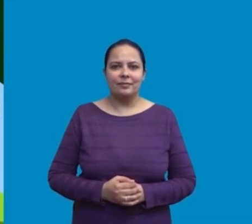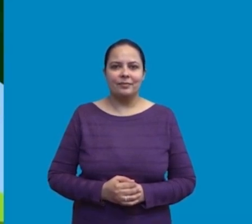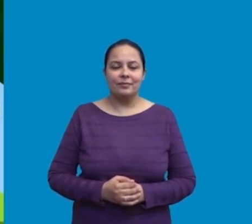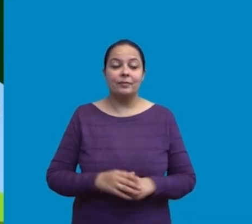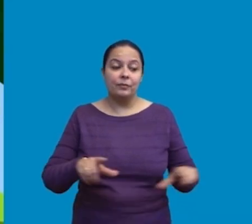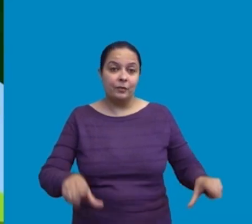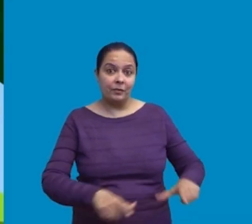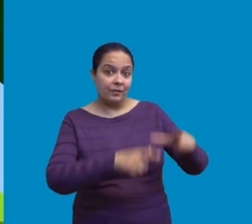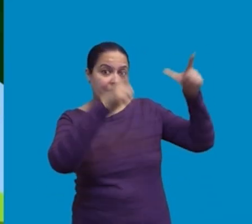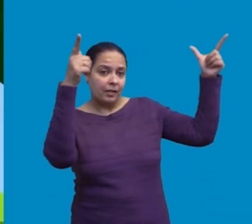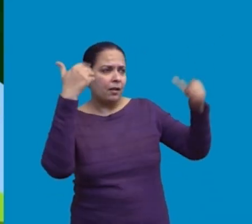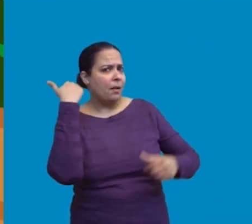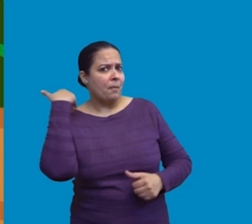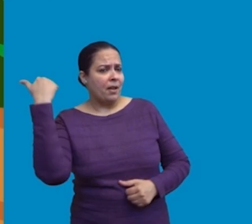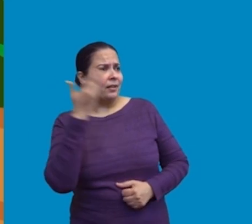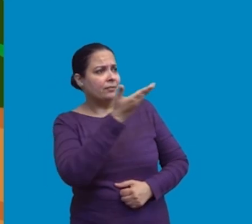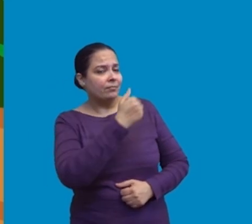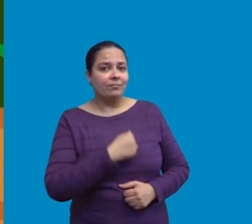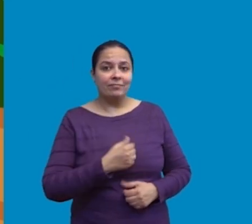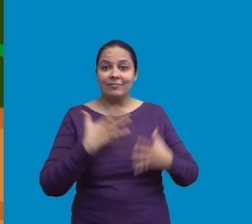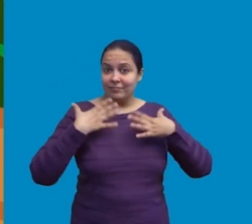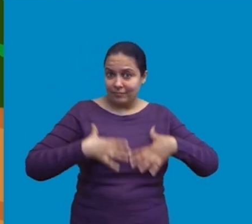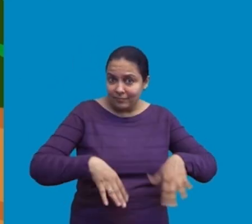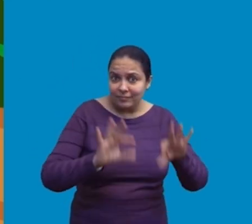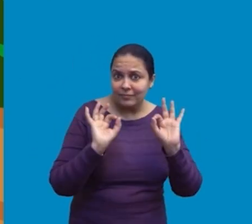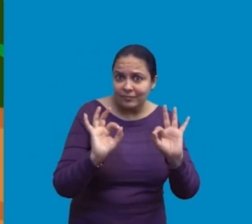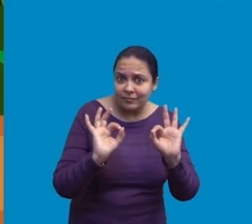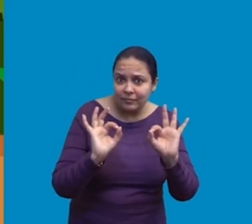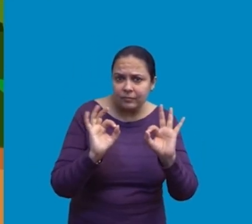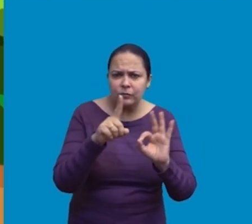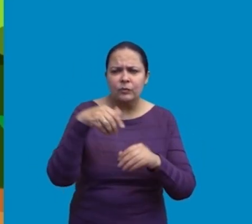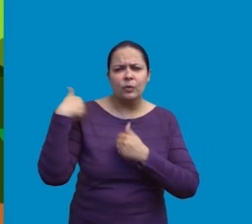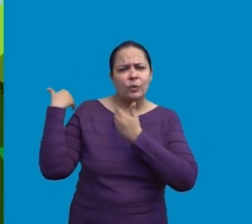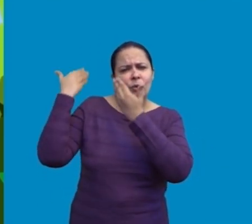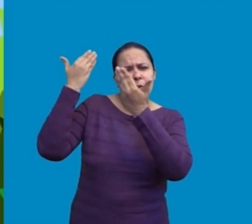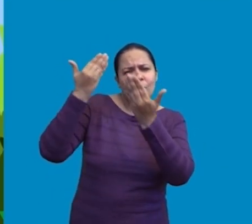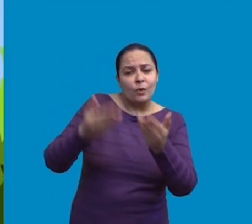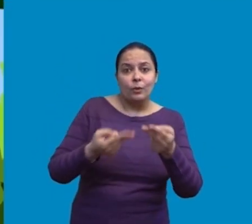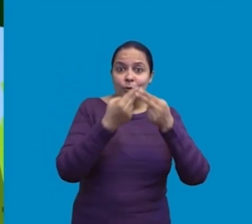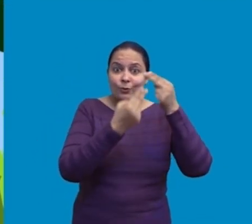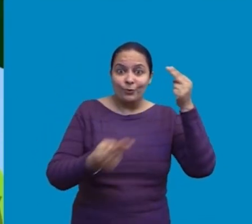Hello my friend, how are you? Anything new?